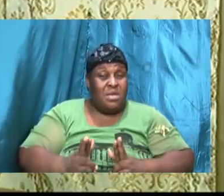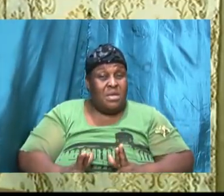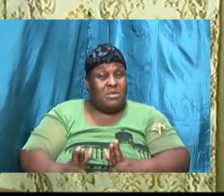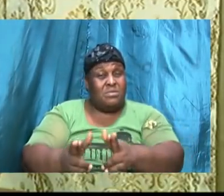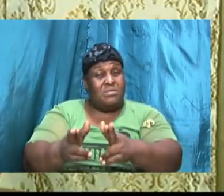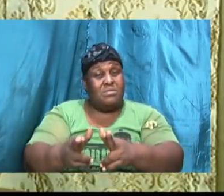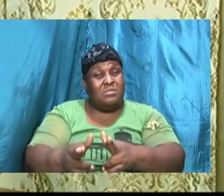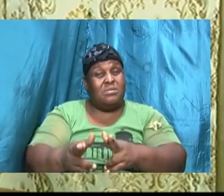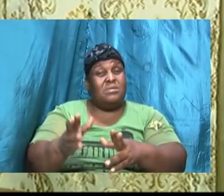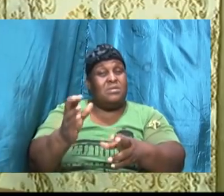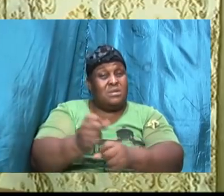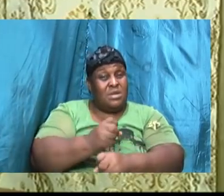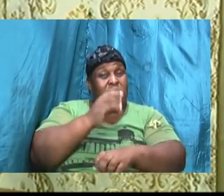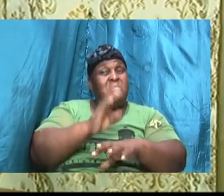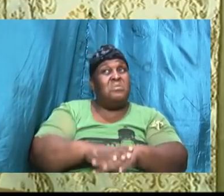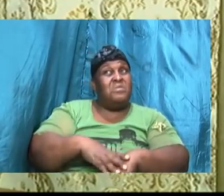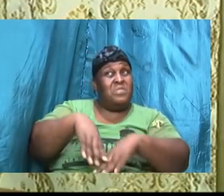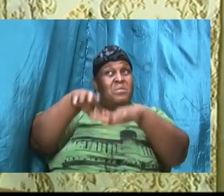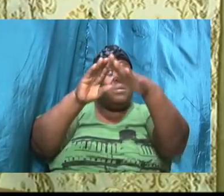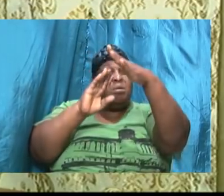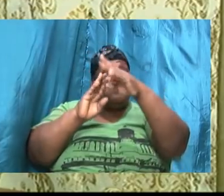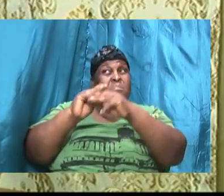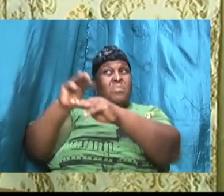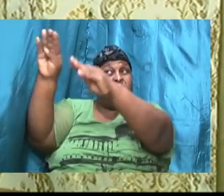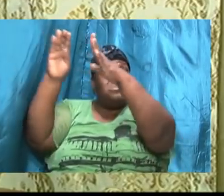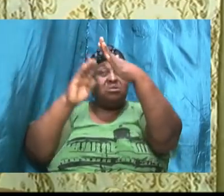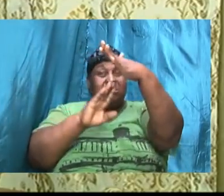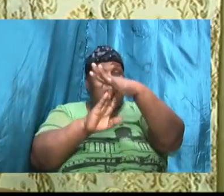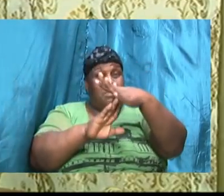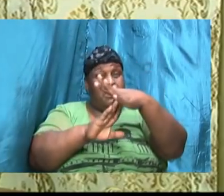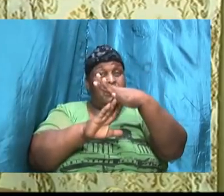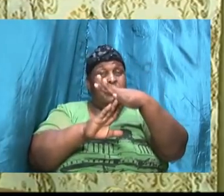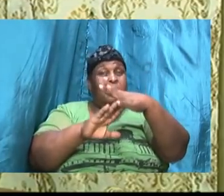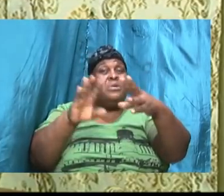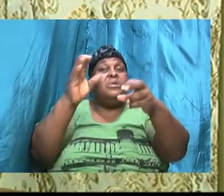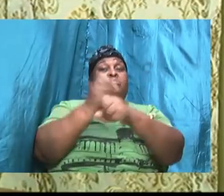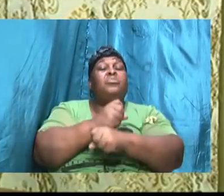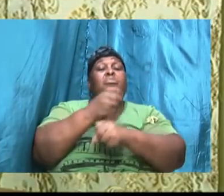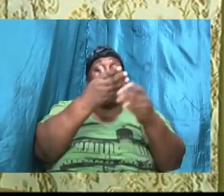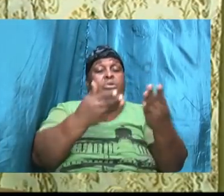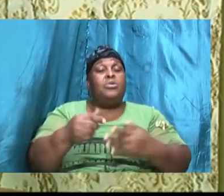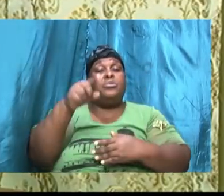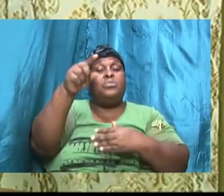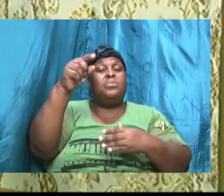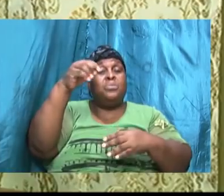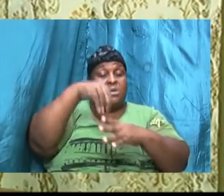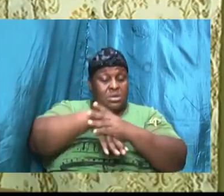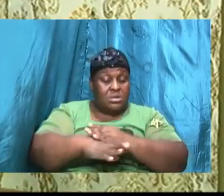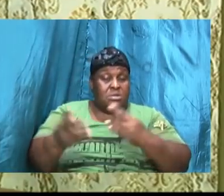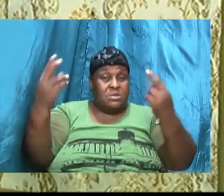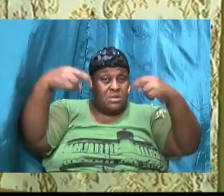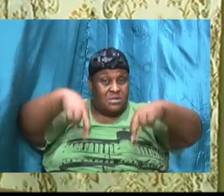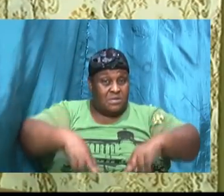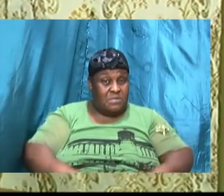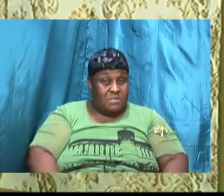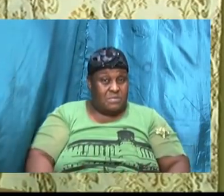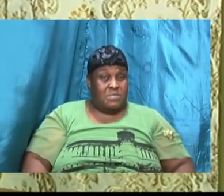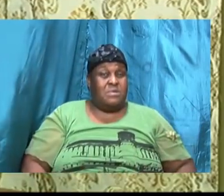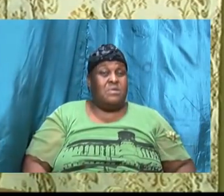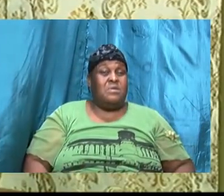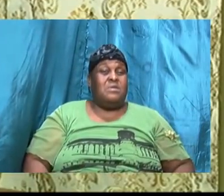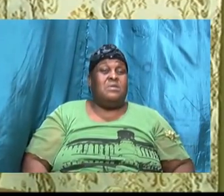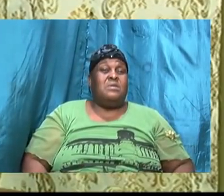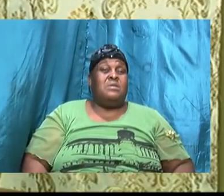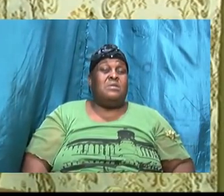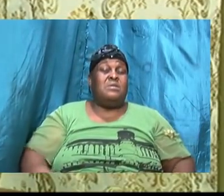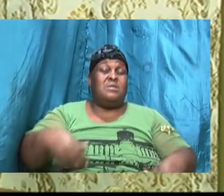has this design for your life he has this road that is set ready for